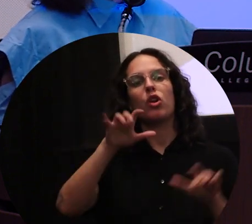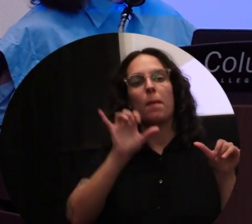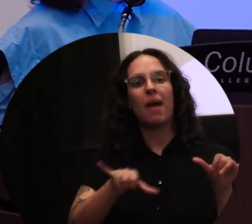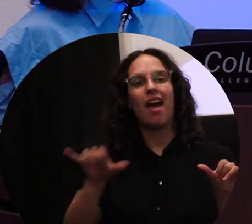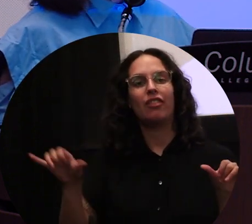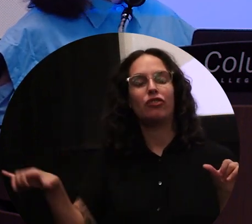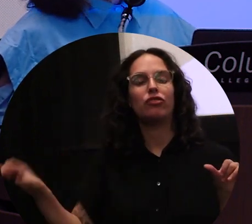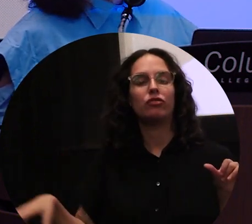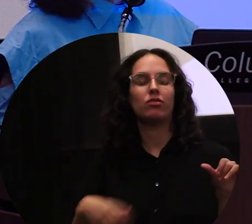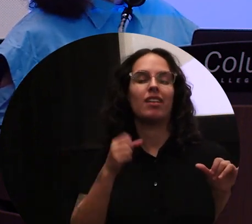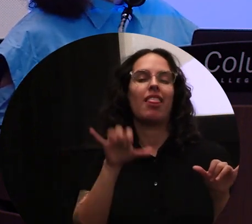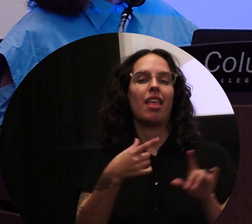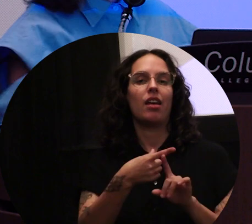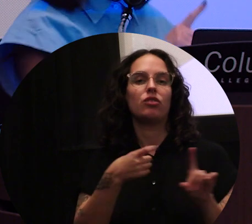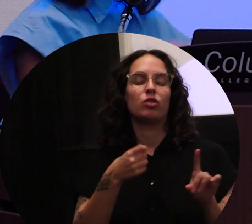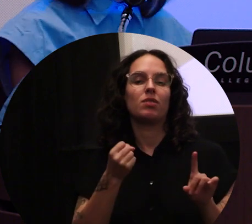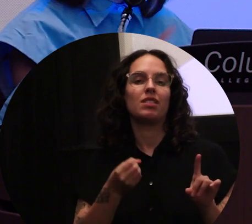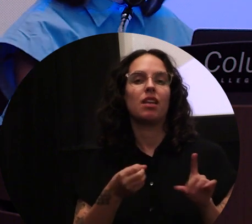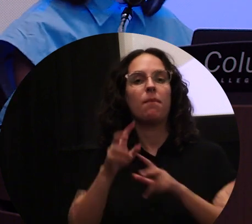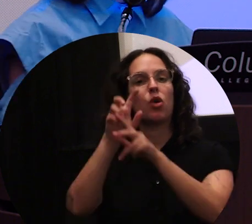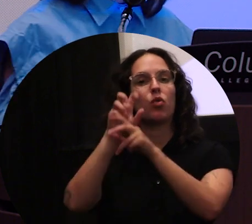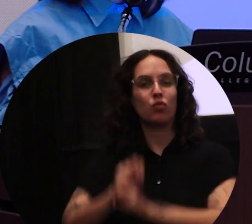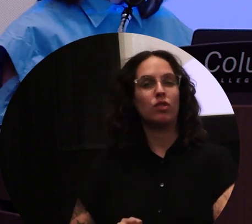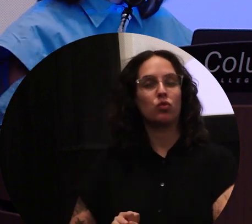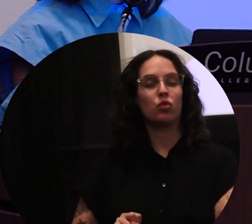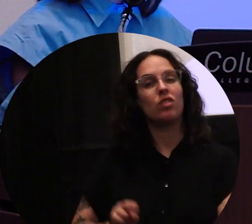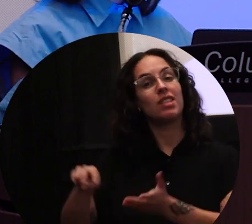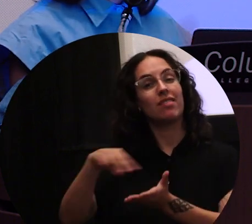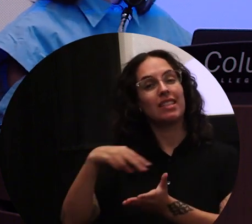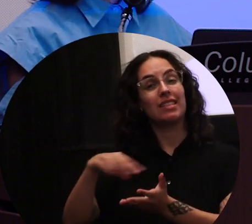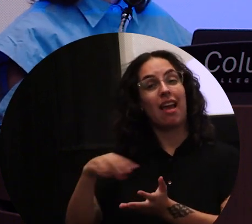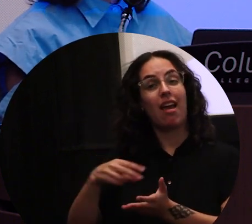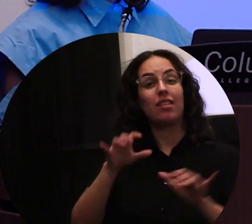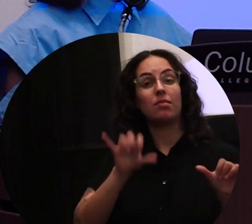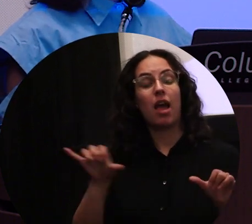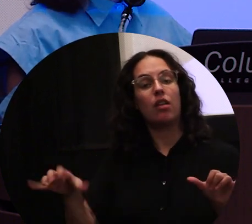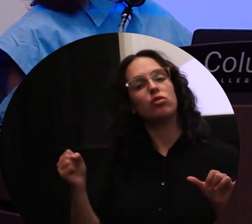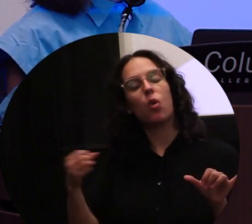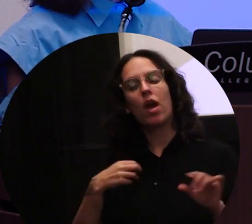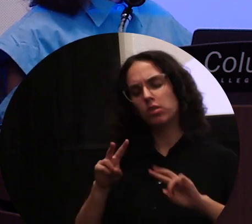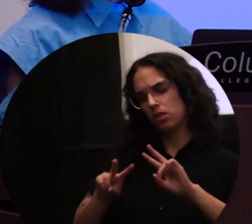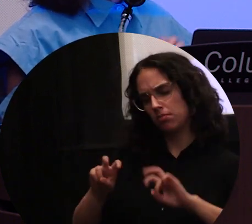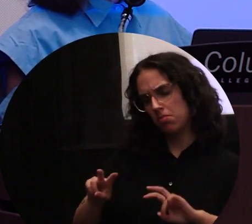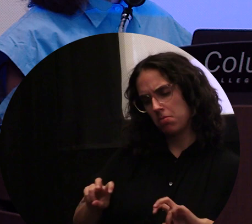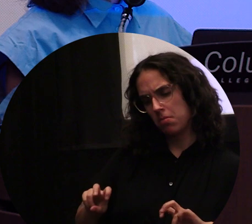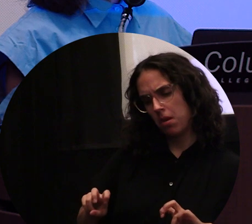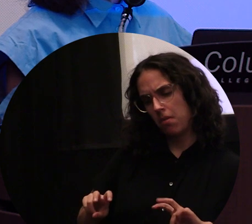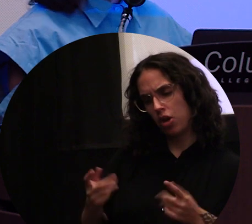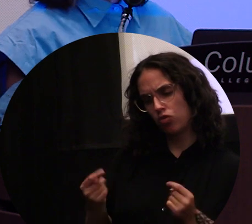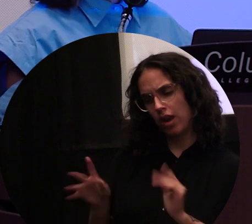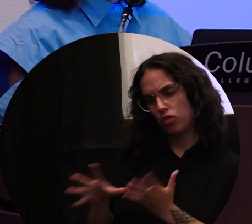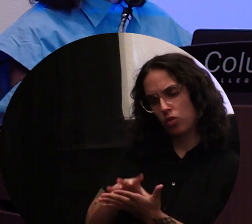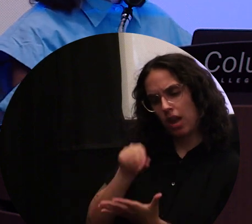some shamanic rituals, dance patterns. So I was looking at those dance patterns and kind of mimicking those shapes